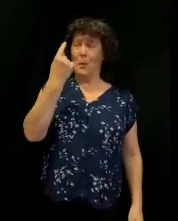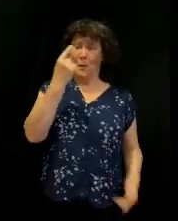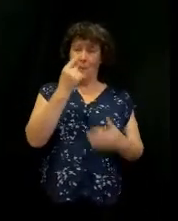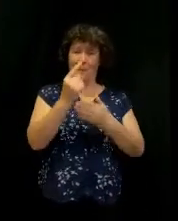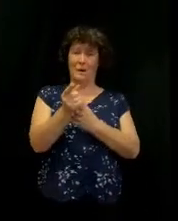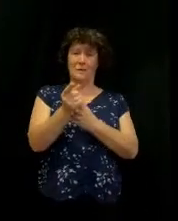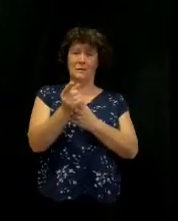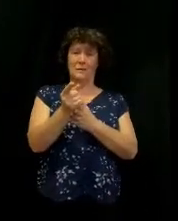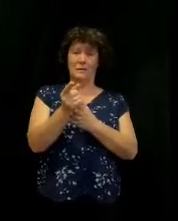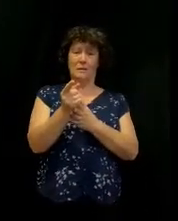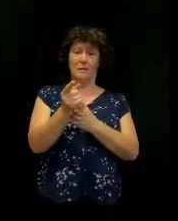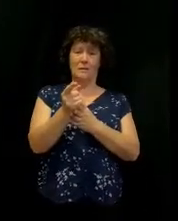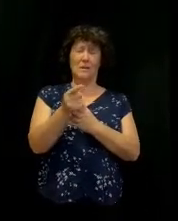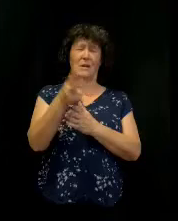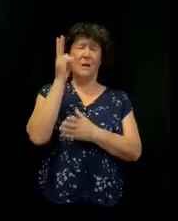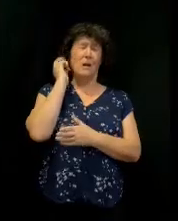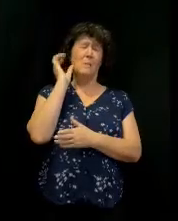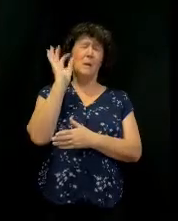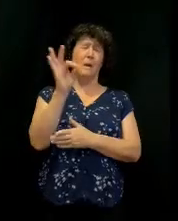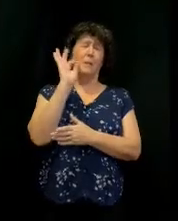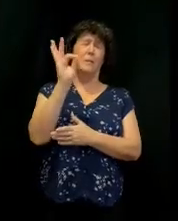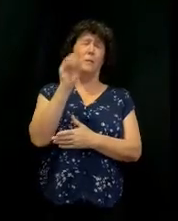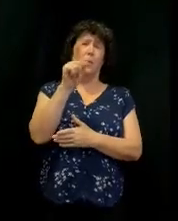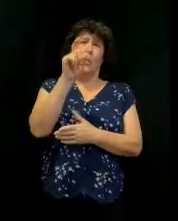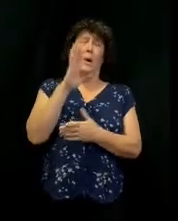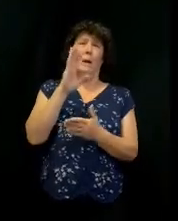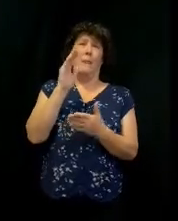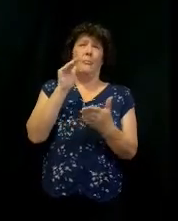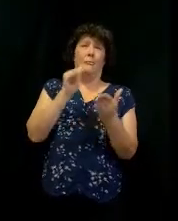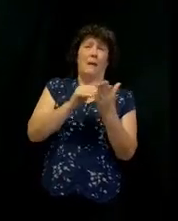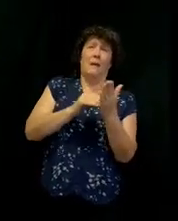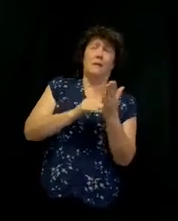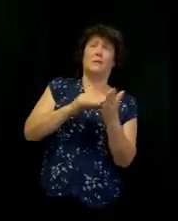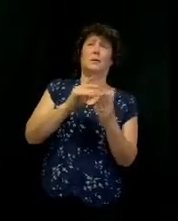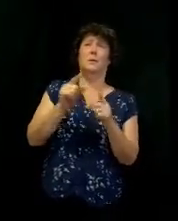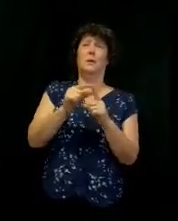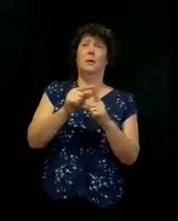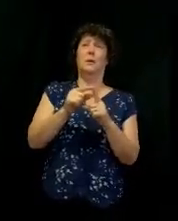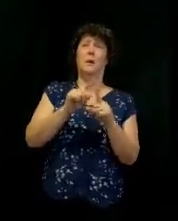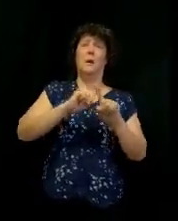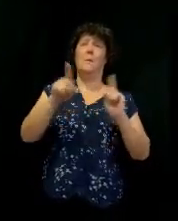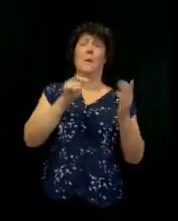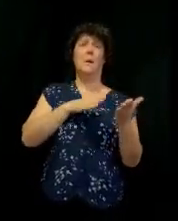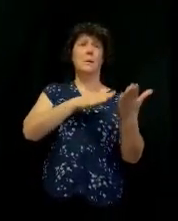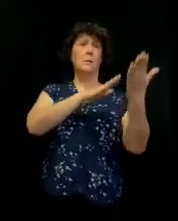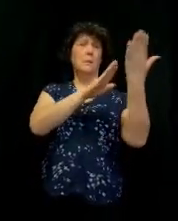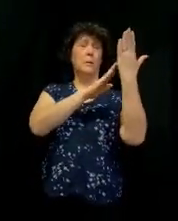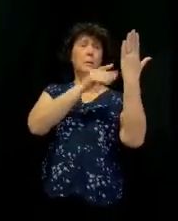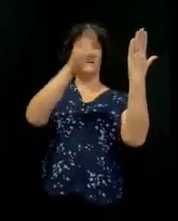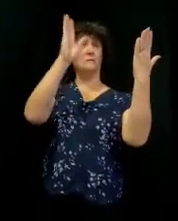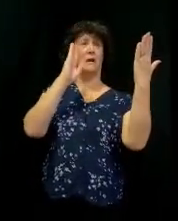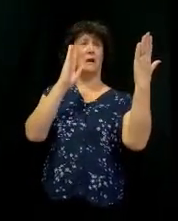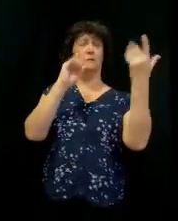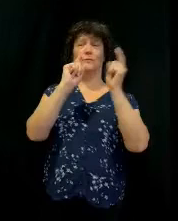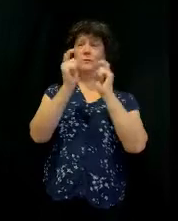hear me preach 100,000 words. But one moment in the presence of God changes everything, man.